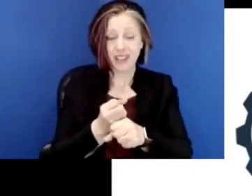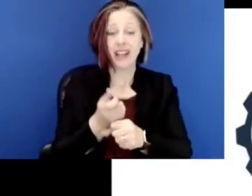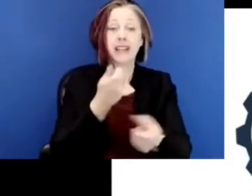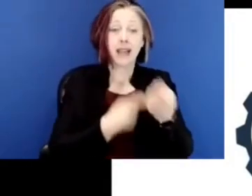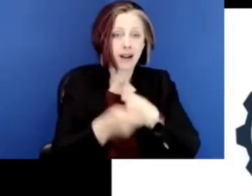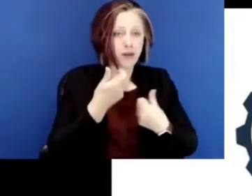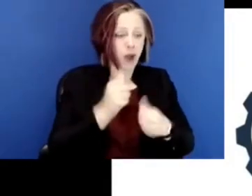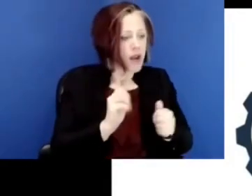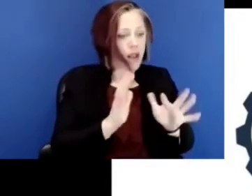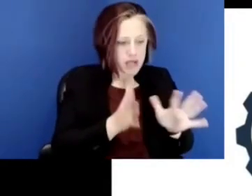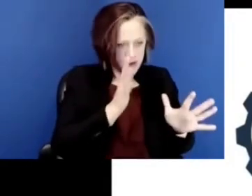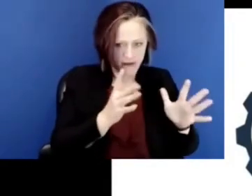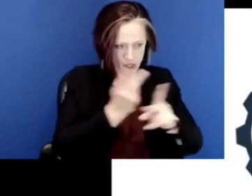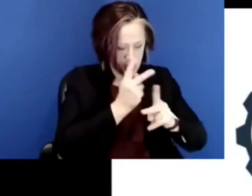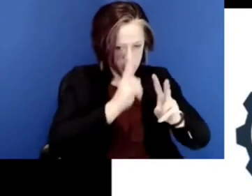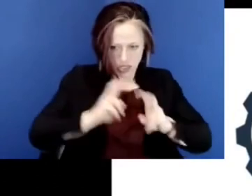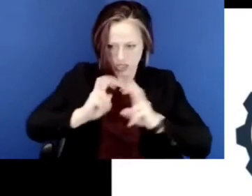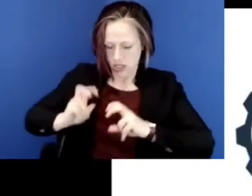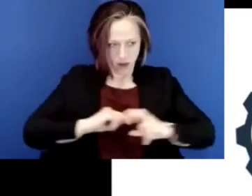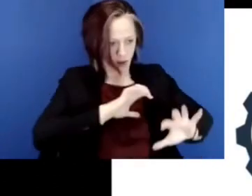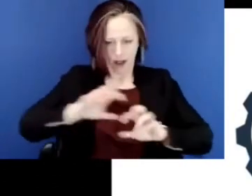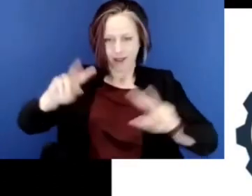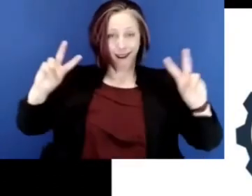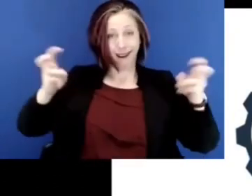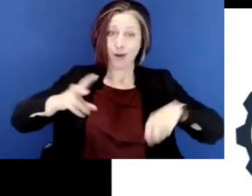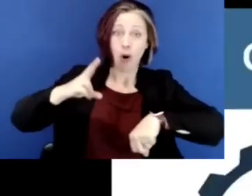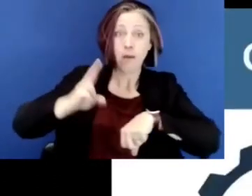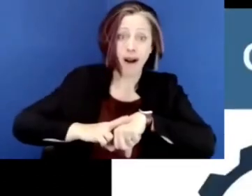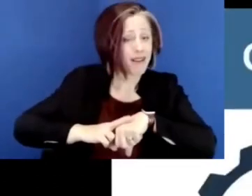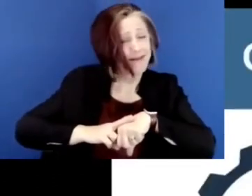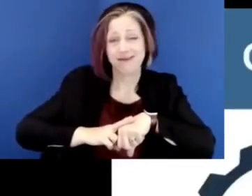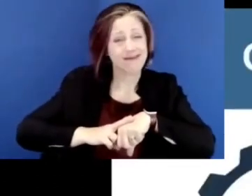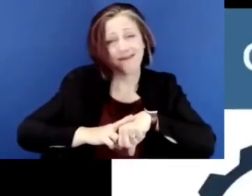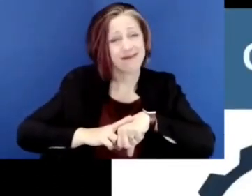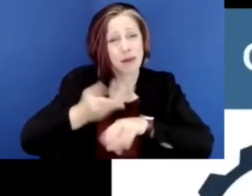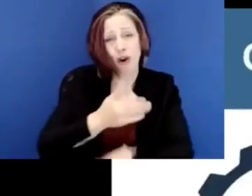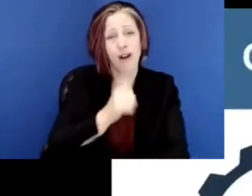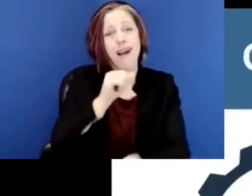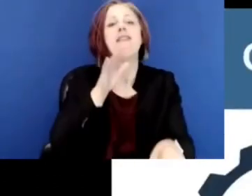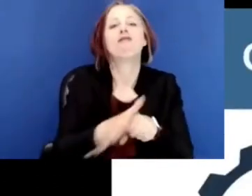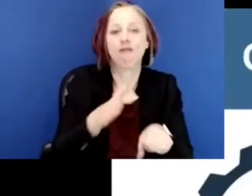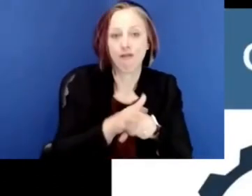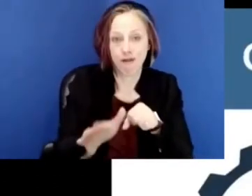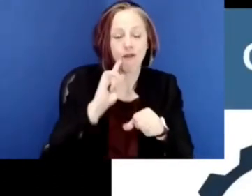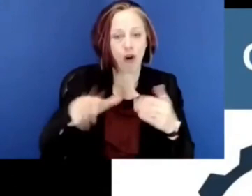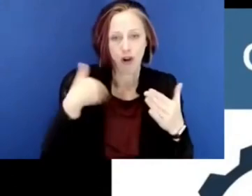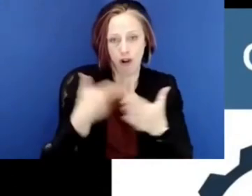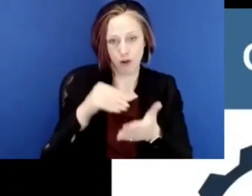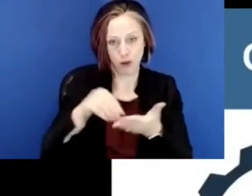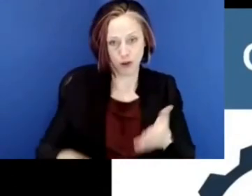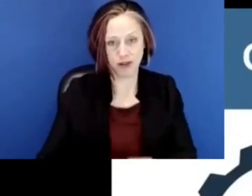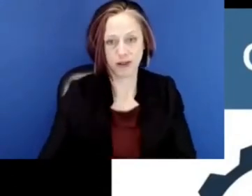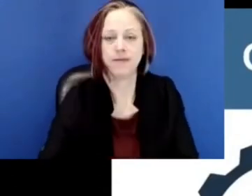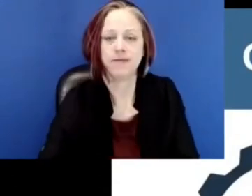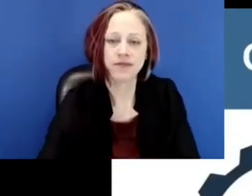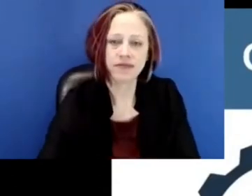rather than trying to return to the normal that, in many cases, was not good enough for all